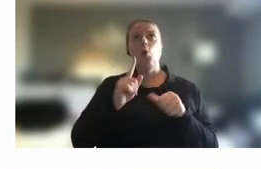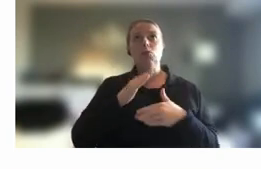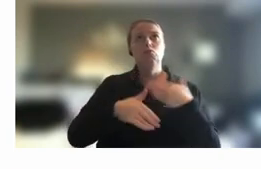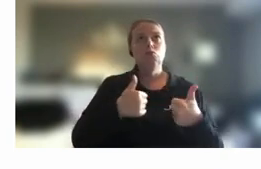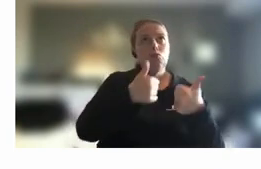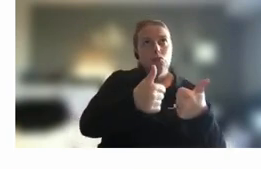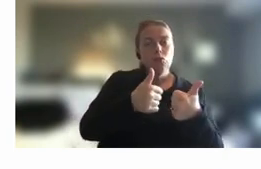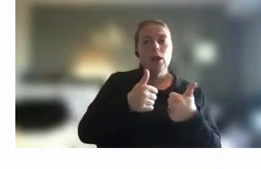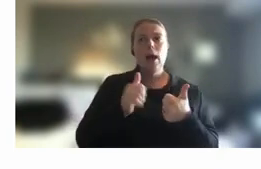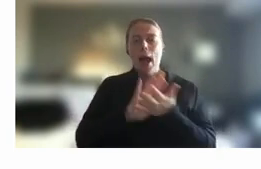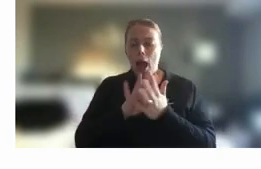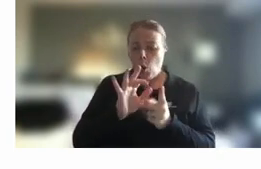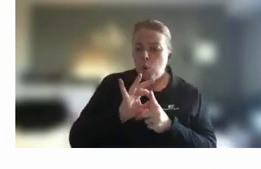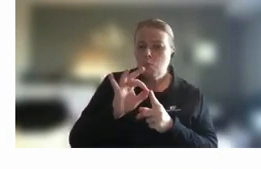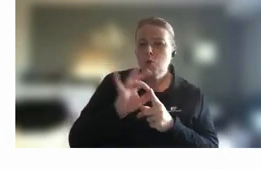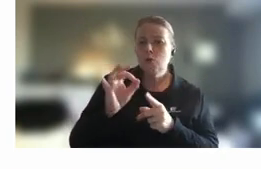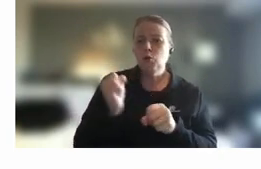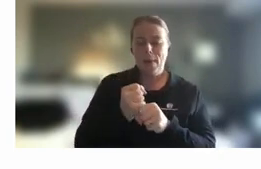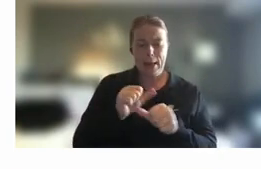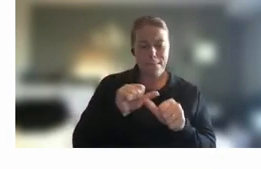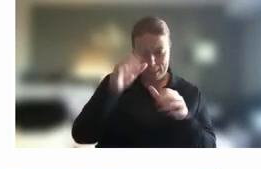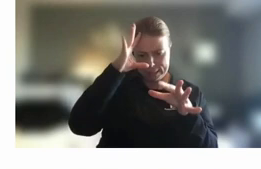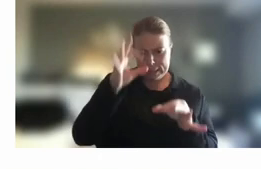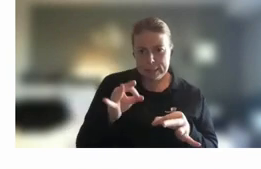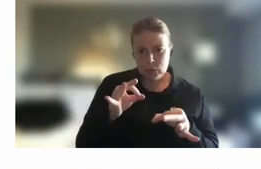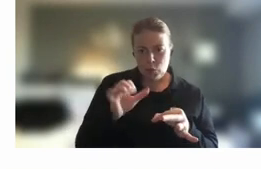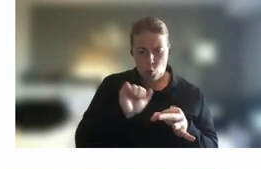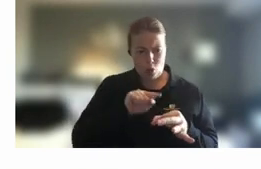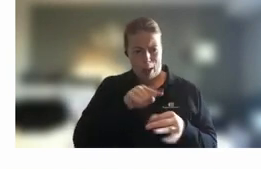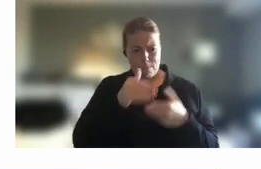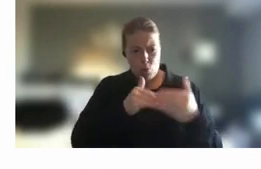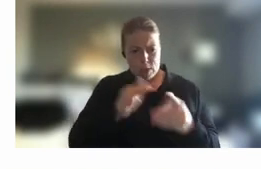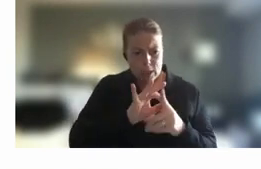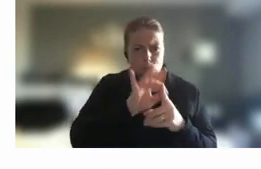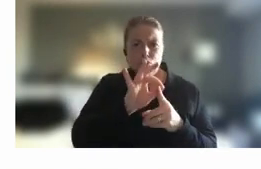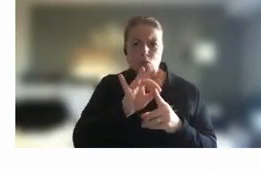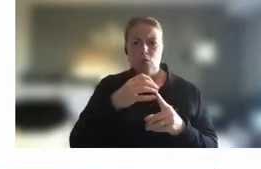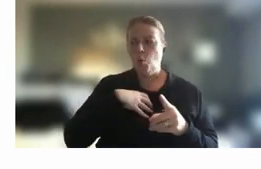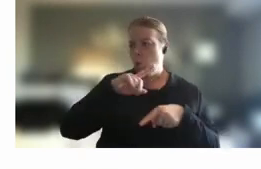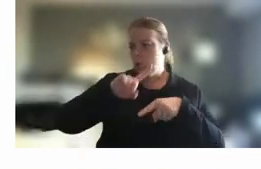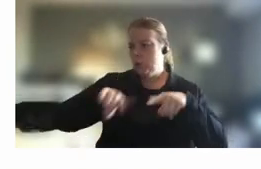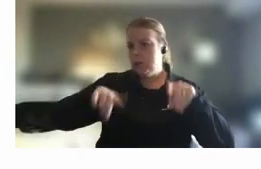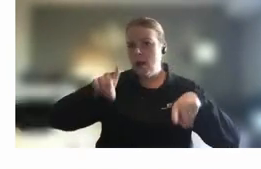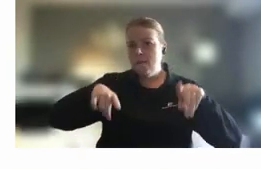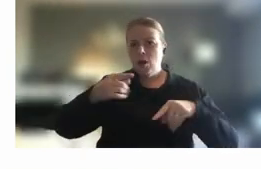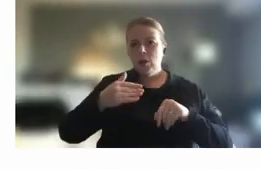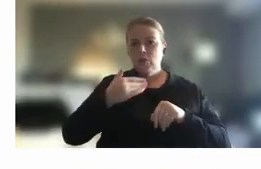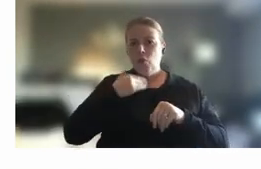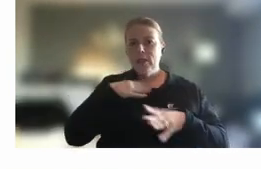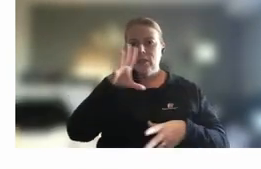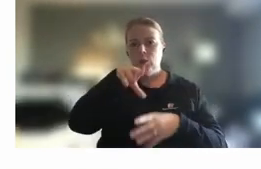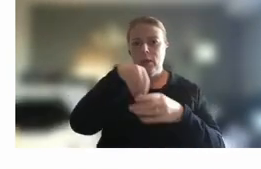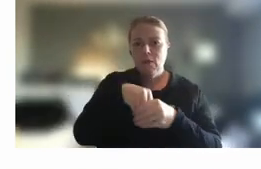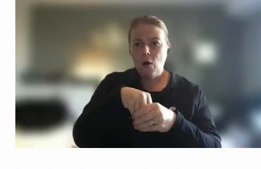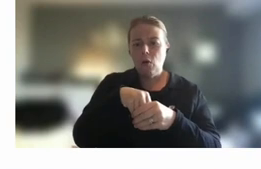it a better decision or that process better or for more diverse voices to have been heard or for it to have